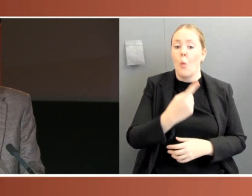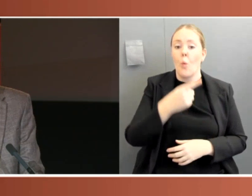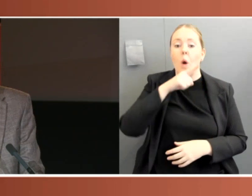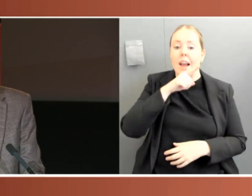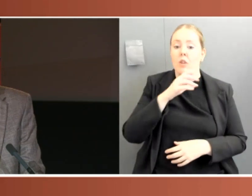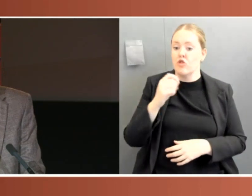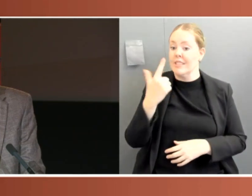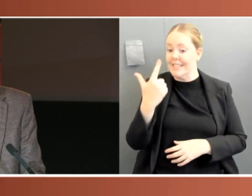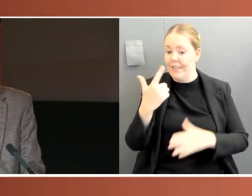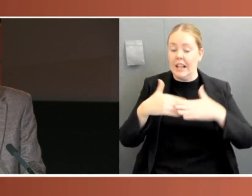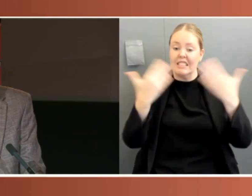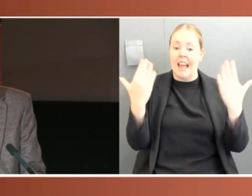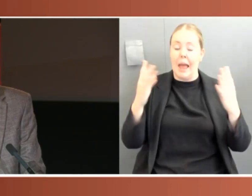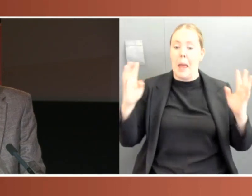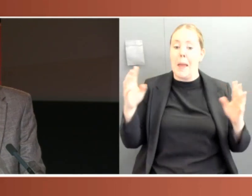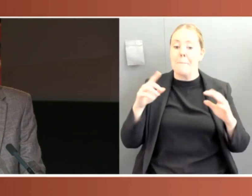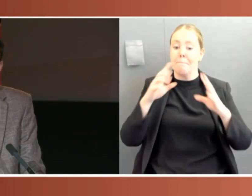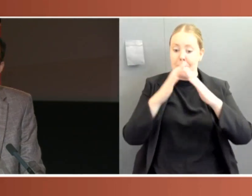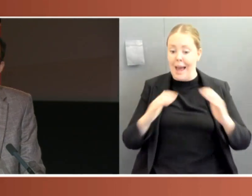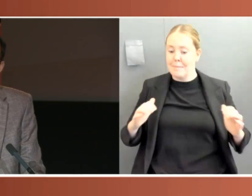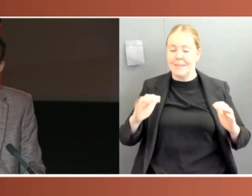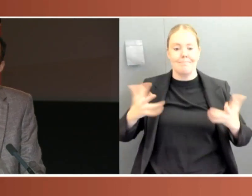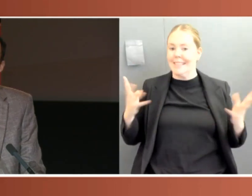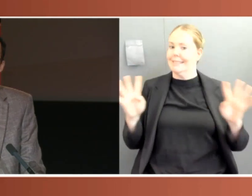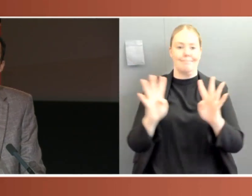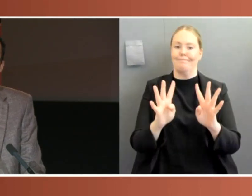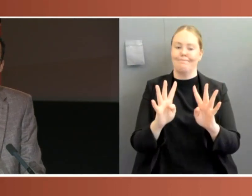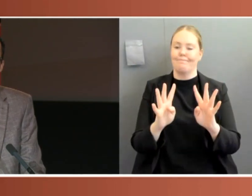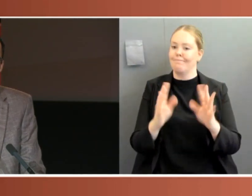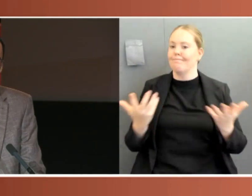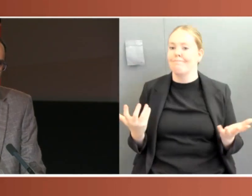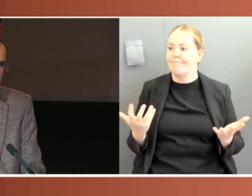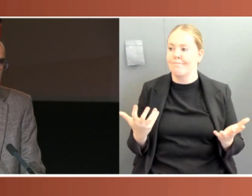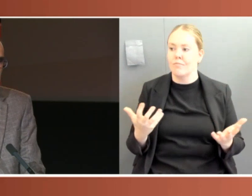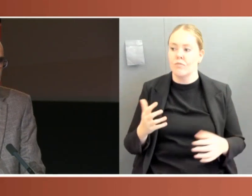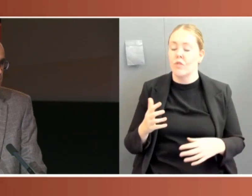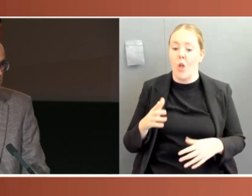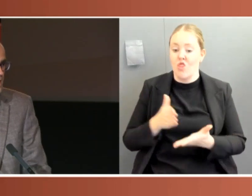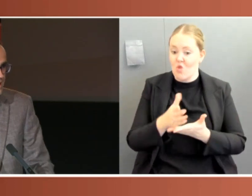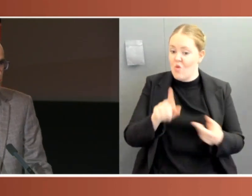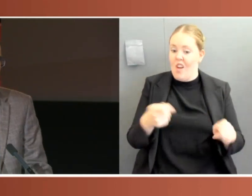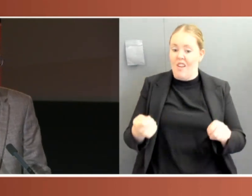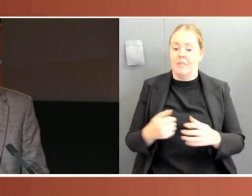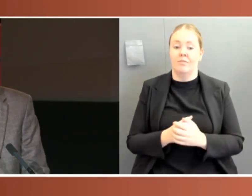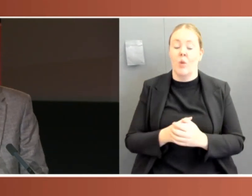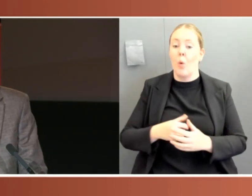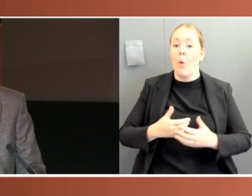sit. So all of the regulations, all of the delegated instruments that were introduced during this time were not under any form of accountability by